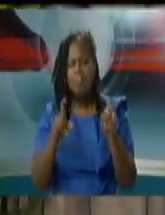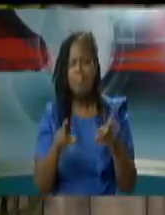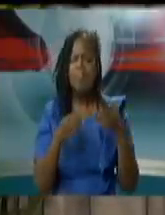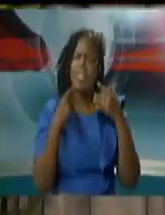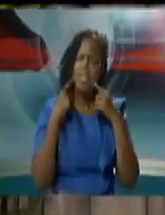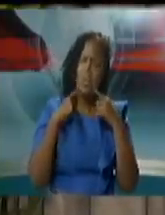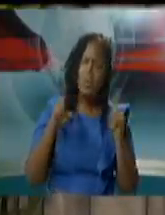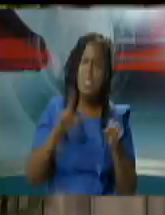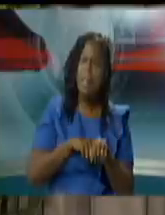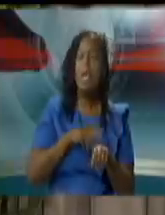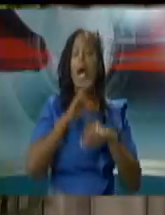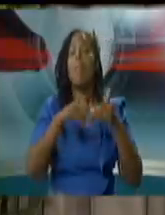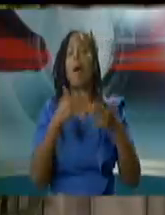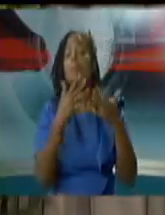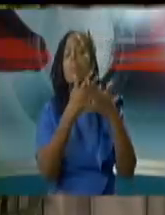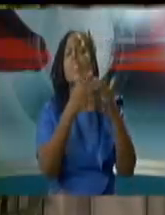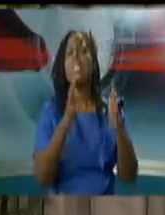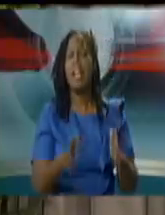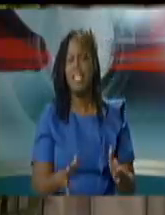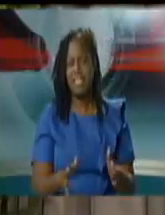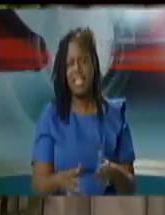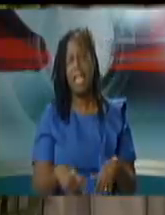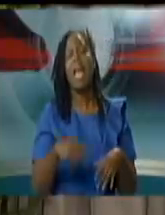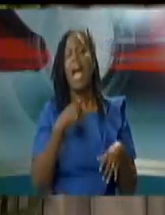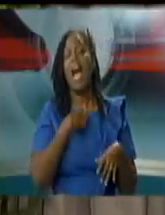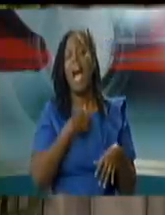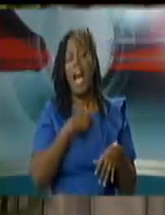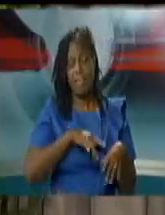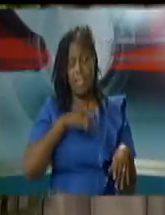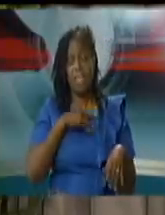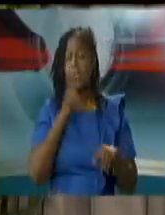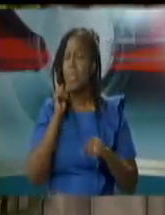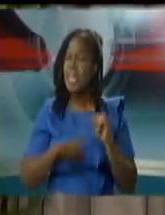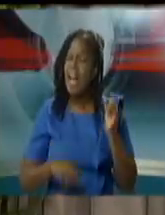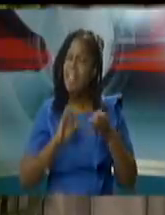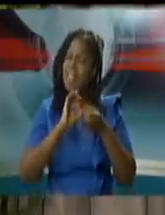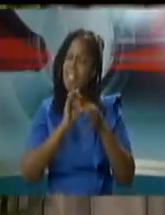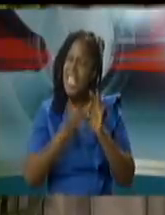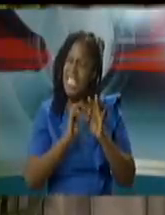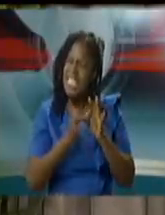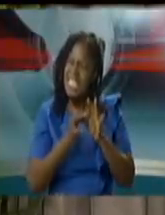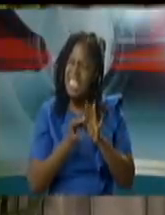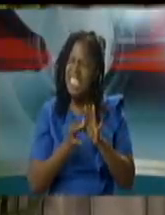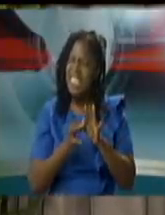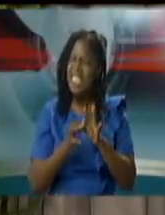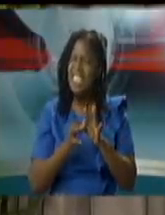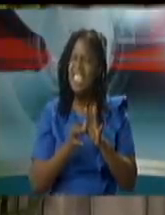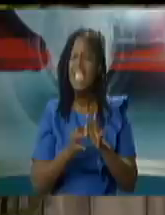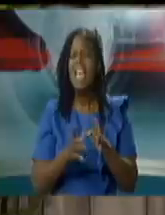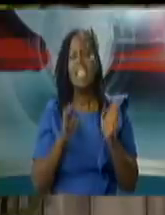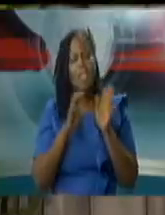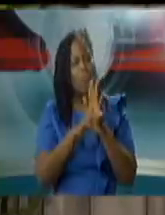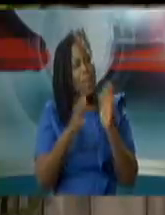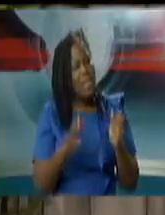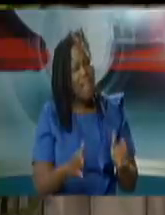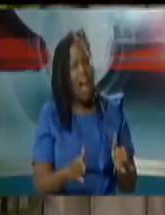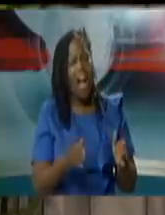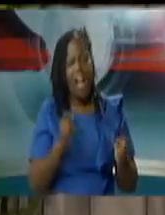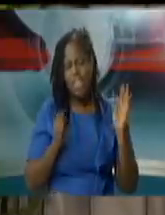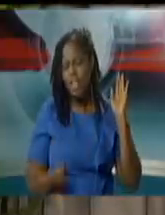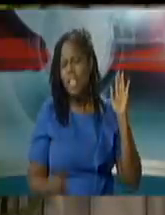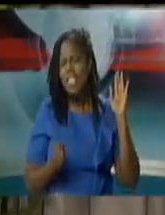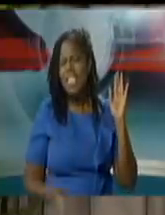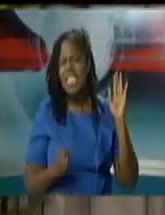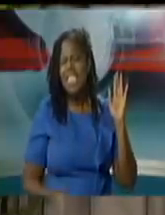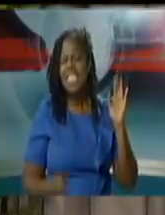couldn't fix the criminal justice system until we measured it and the immediate litmus test for that was in the prisons so we've been paying